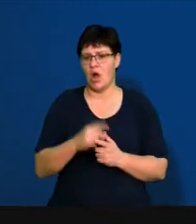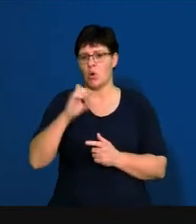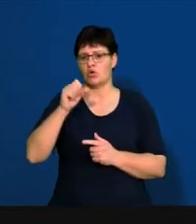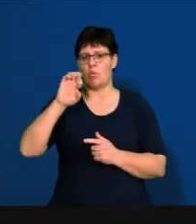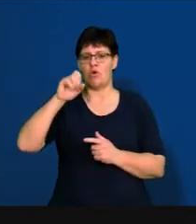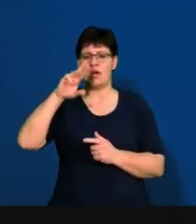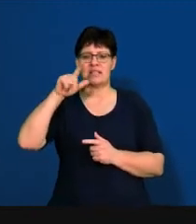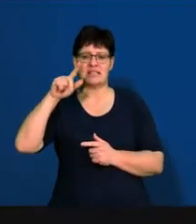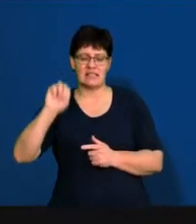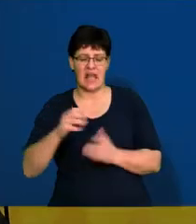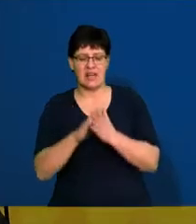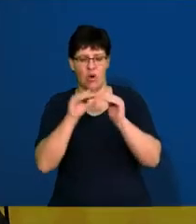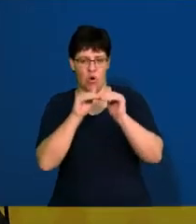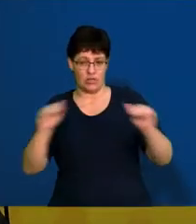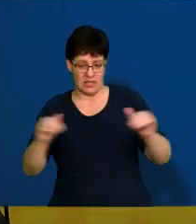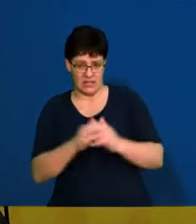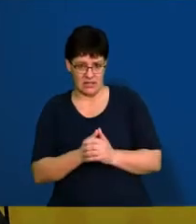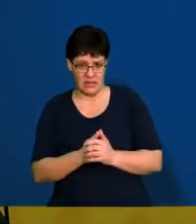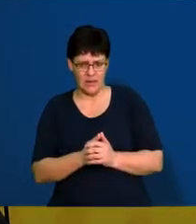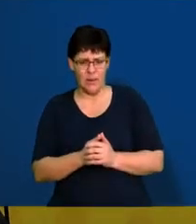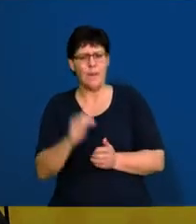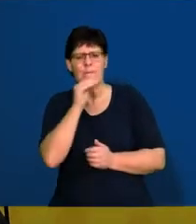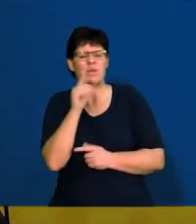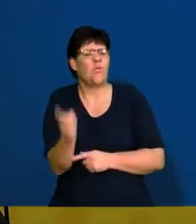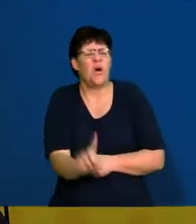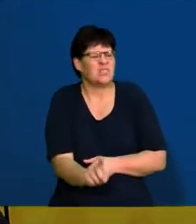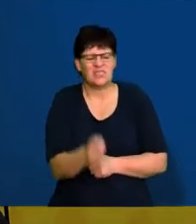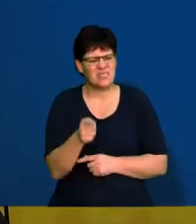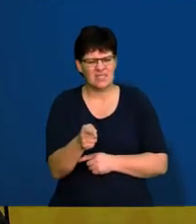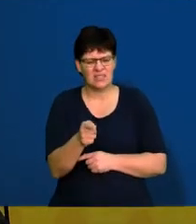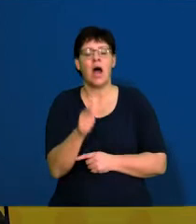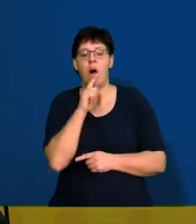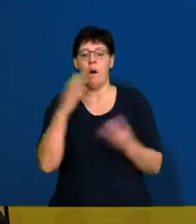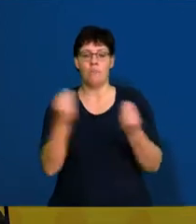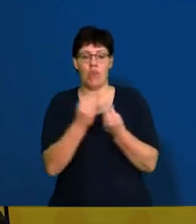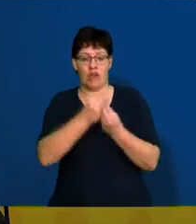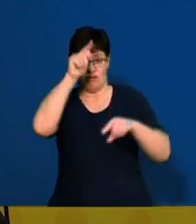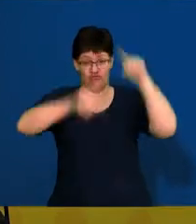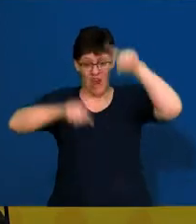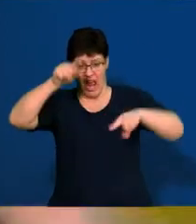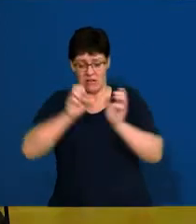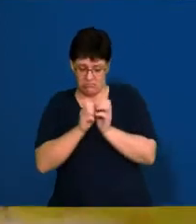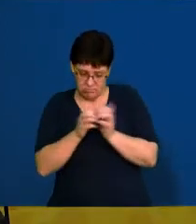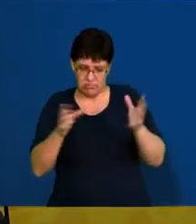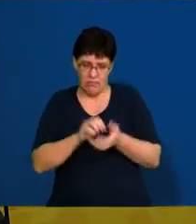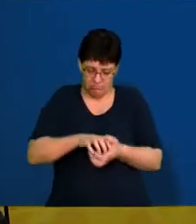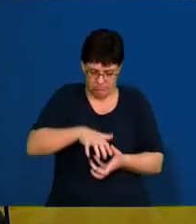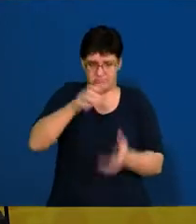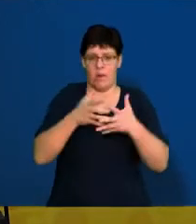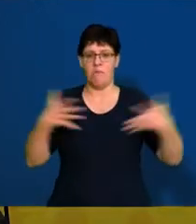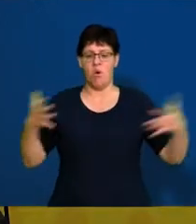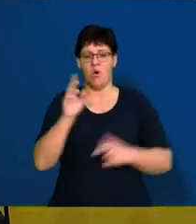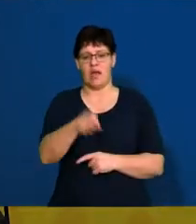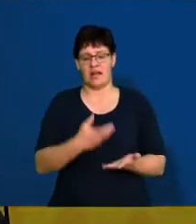horizontal. So that's where we're trying to increase our product range whereby we can increase